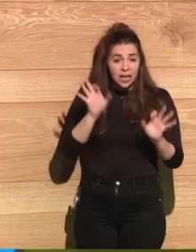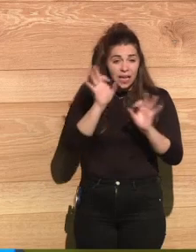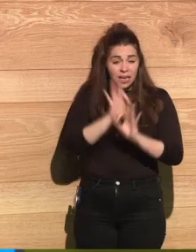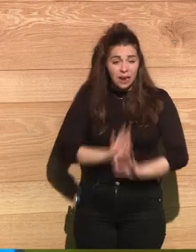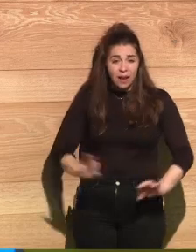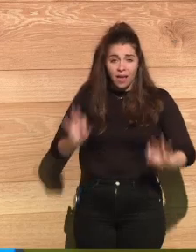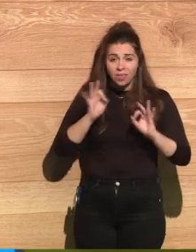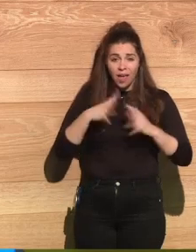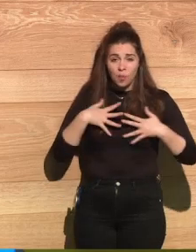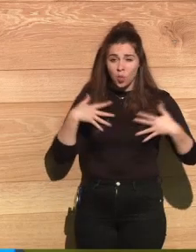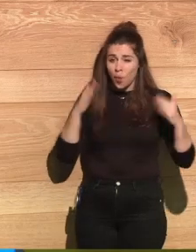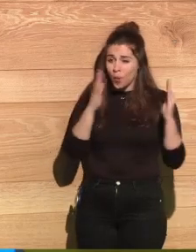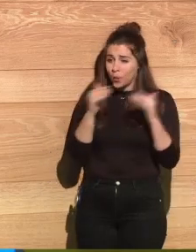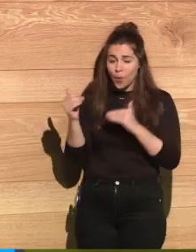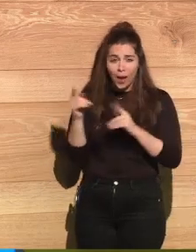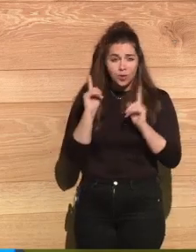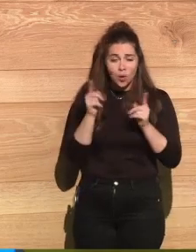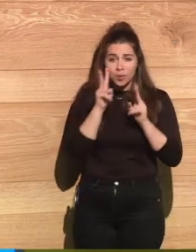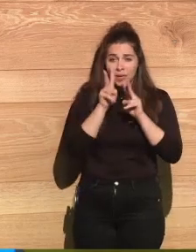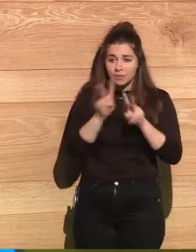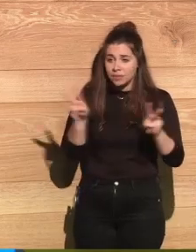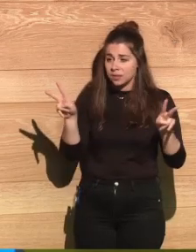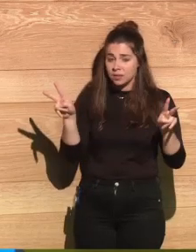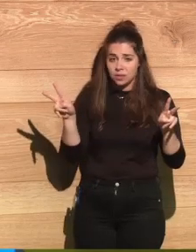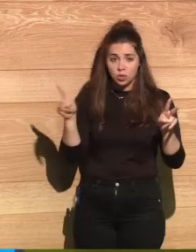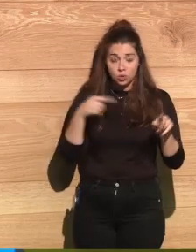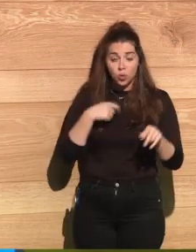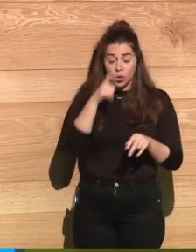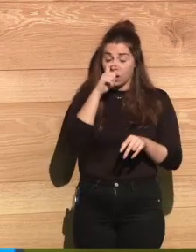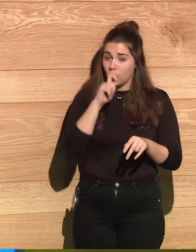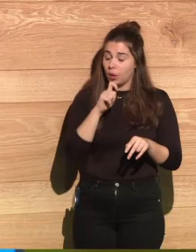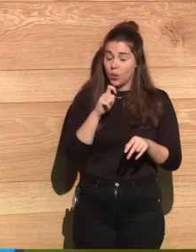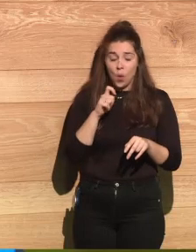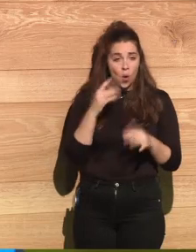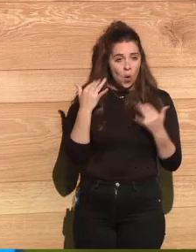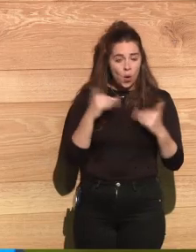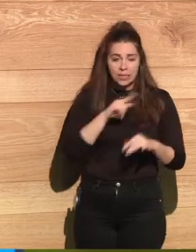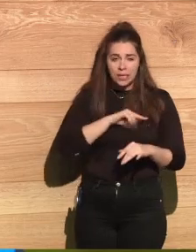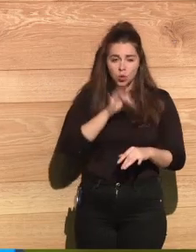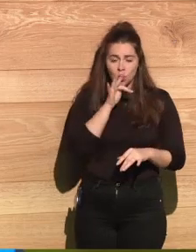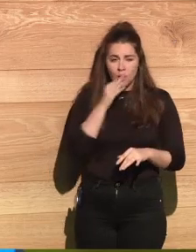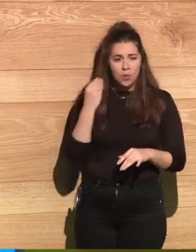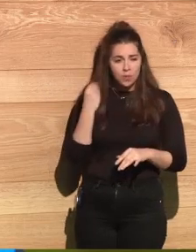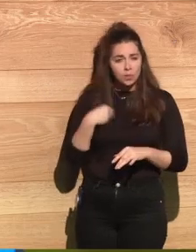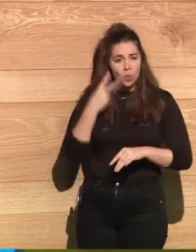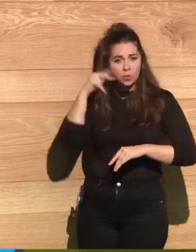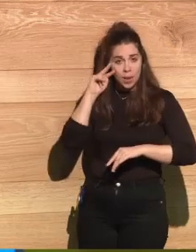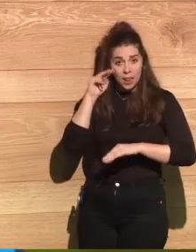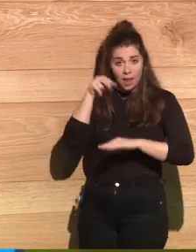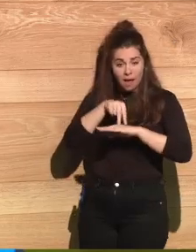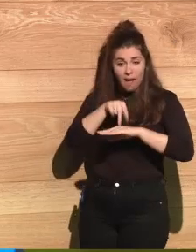I had a very vivid memory of myself standing and watching